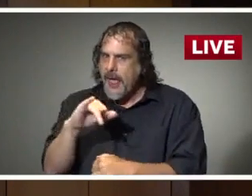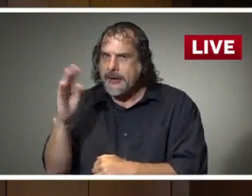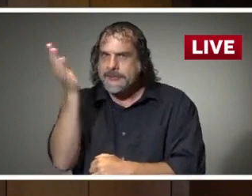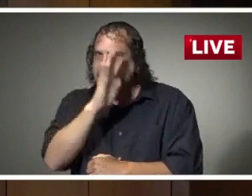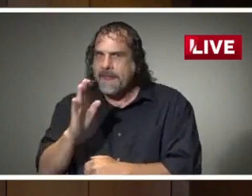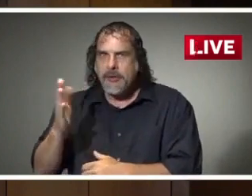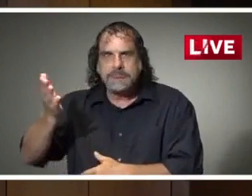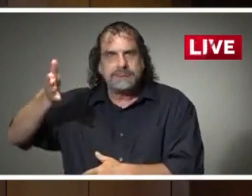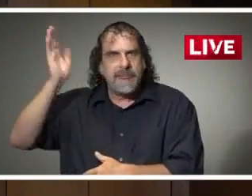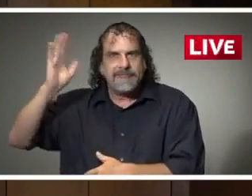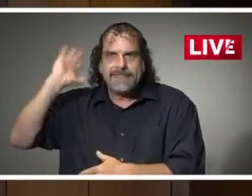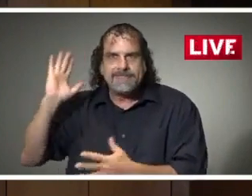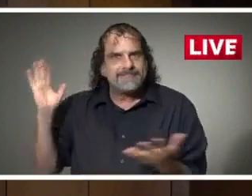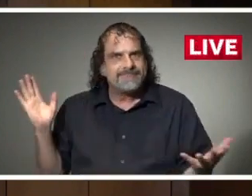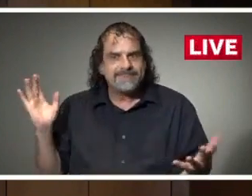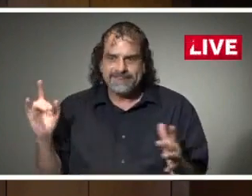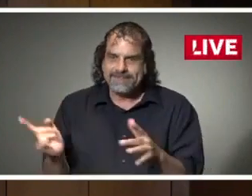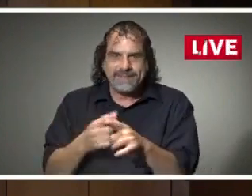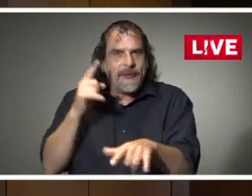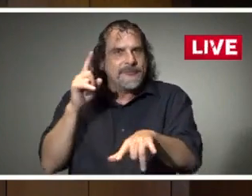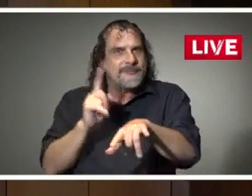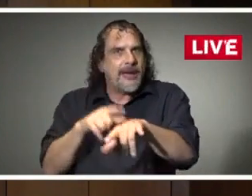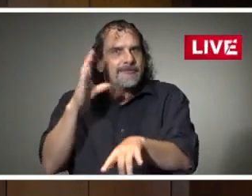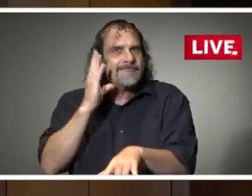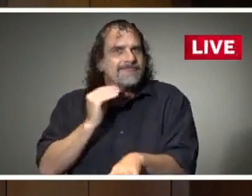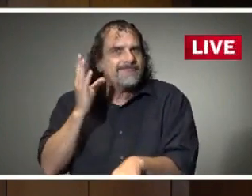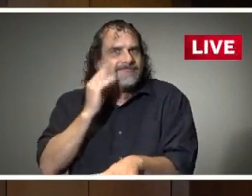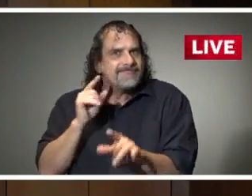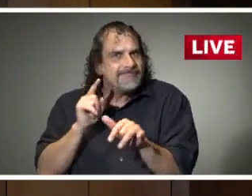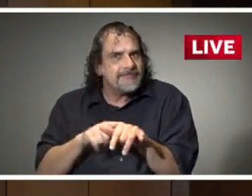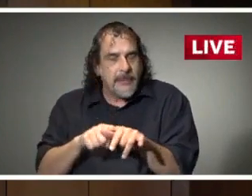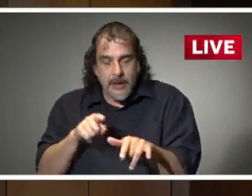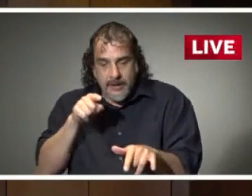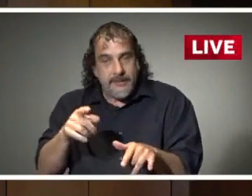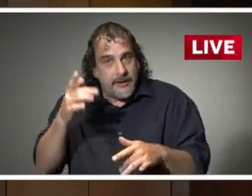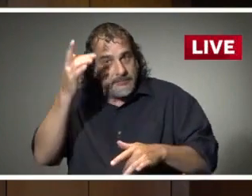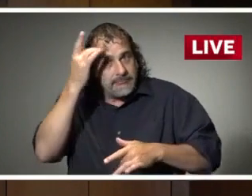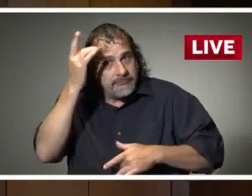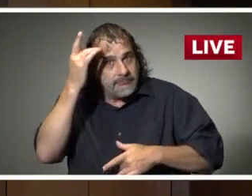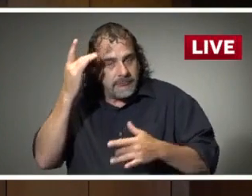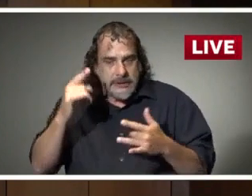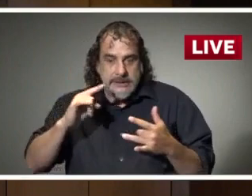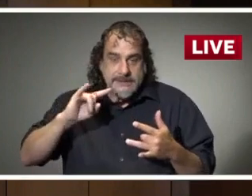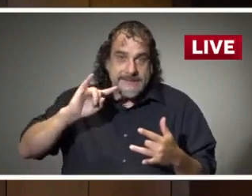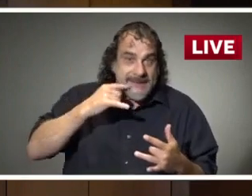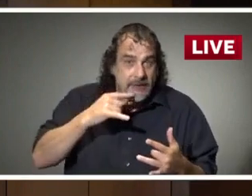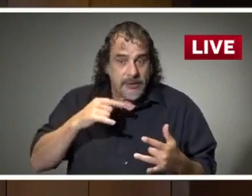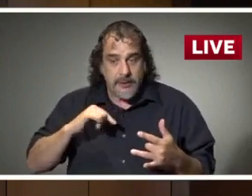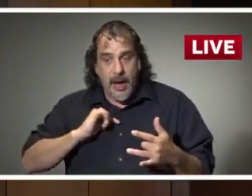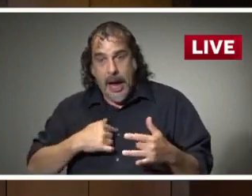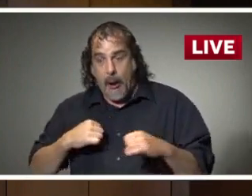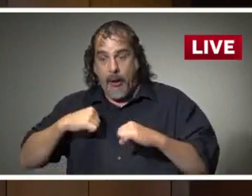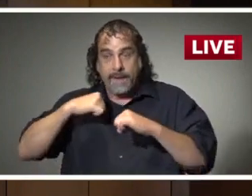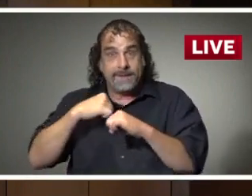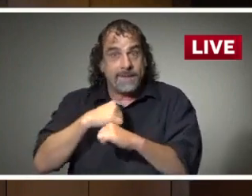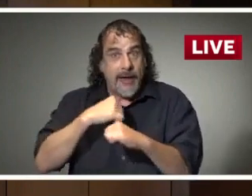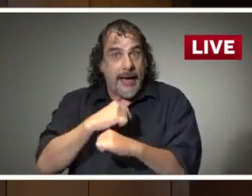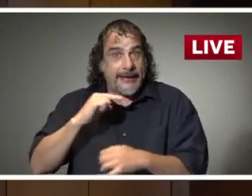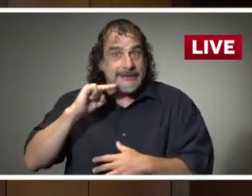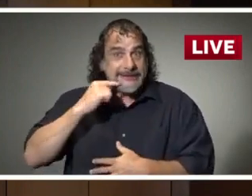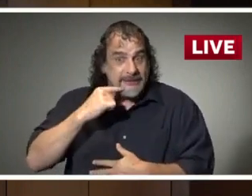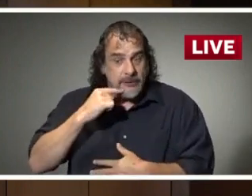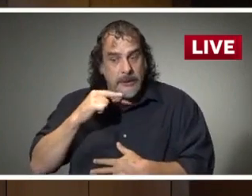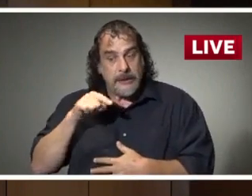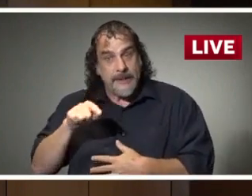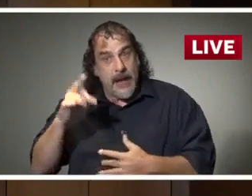many, many, many years in this country. This fight is serious, this virus is serious, and this virus is deadly. We are